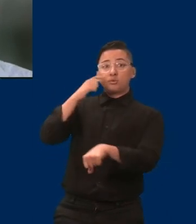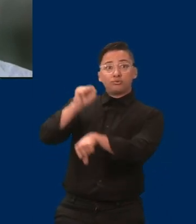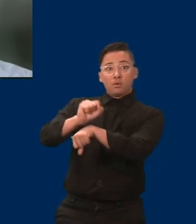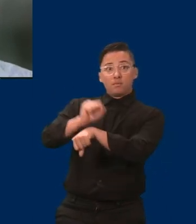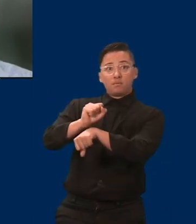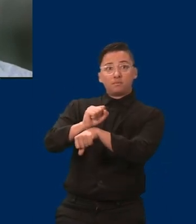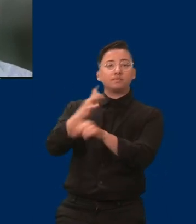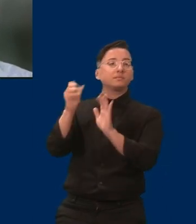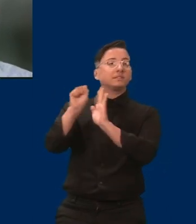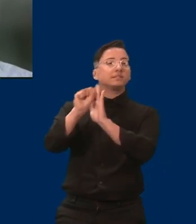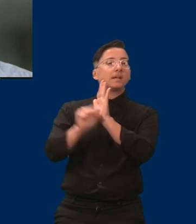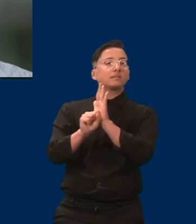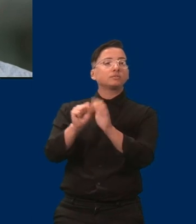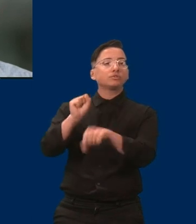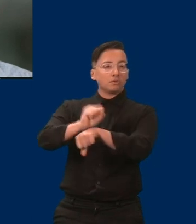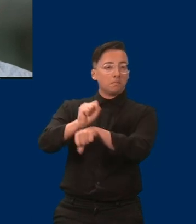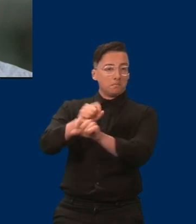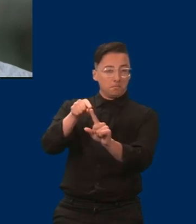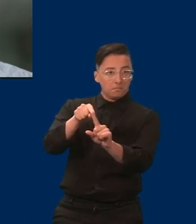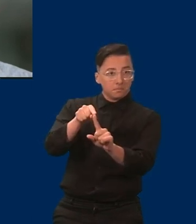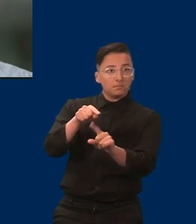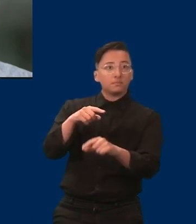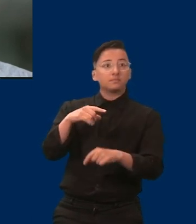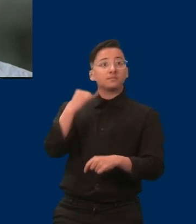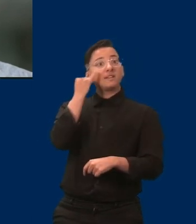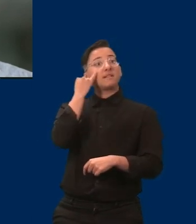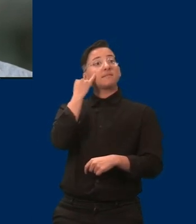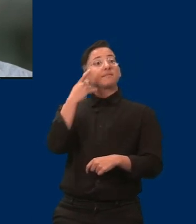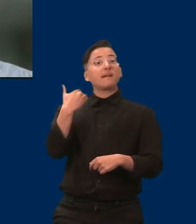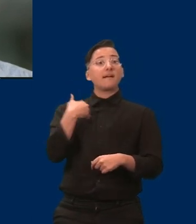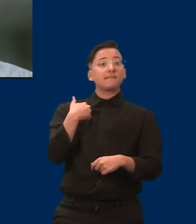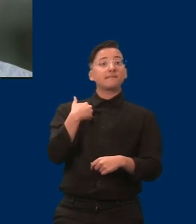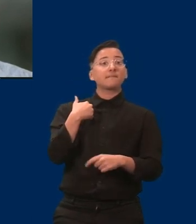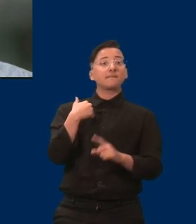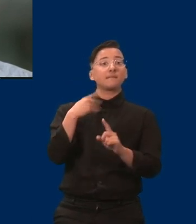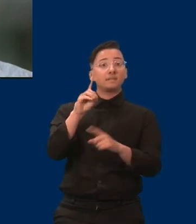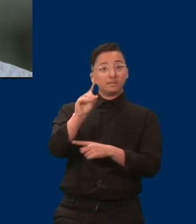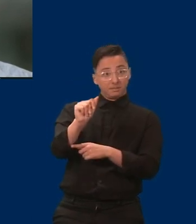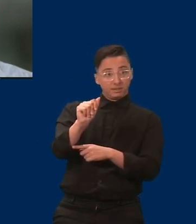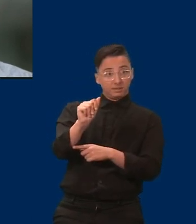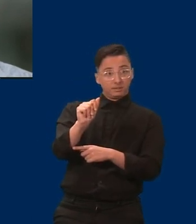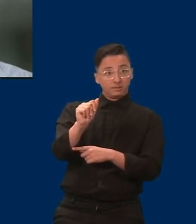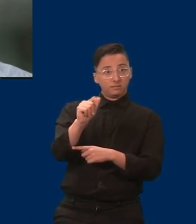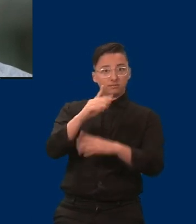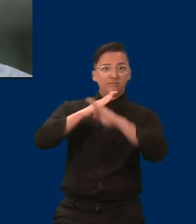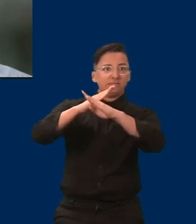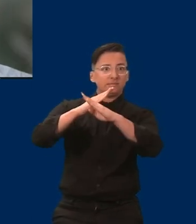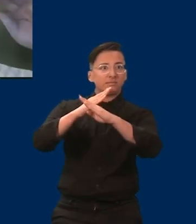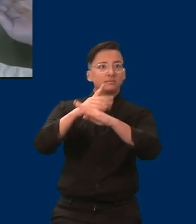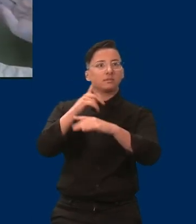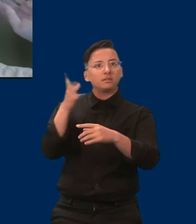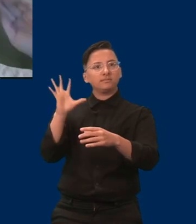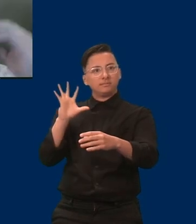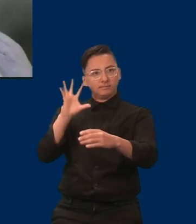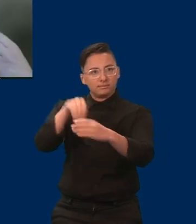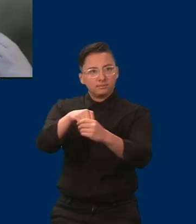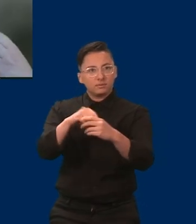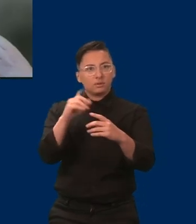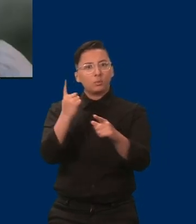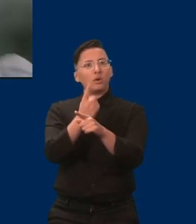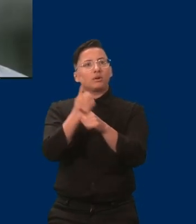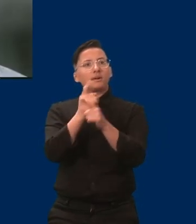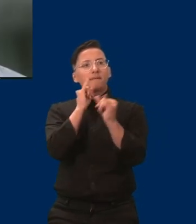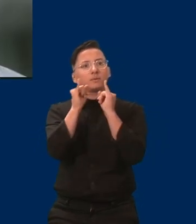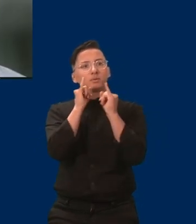communications impacting disabilities that prevent them from participating in the traditional interview-based selection